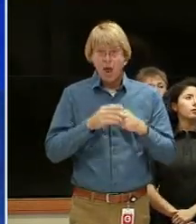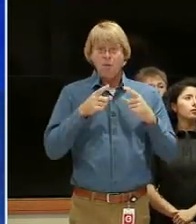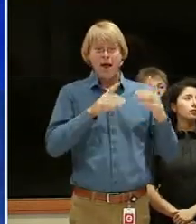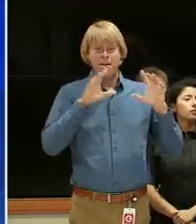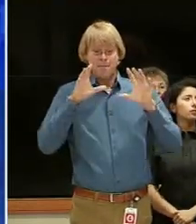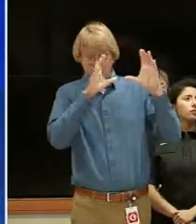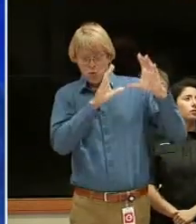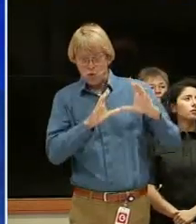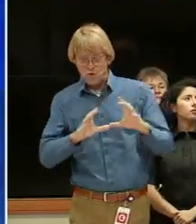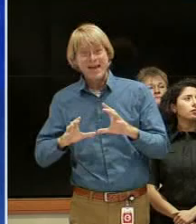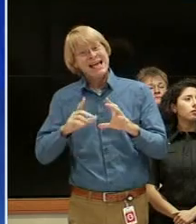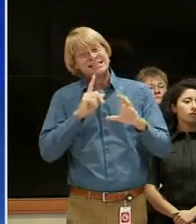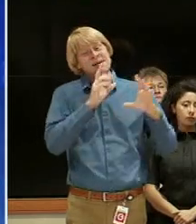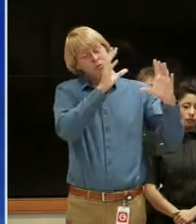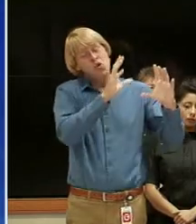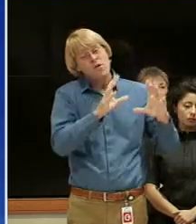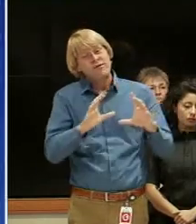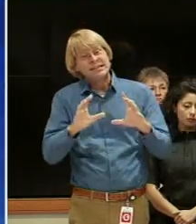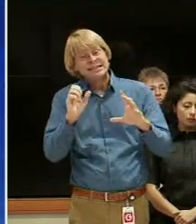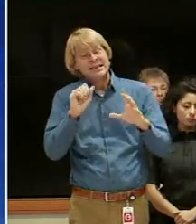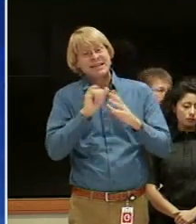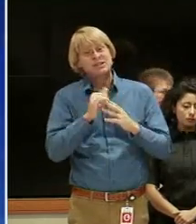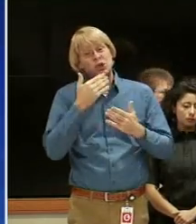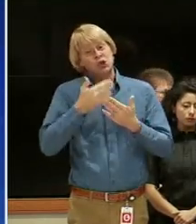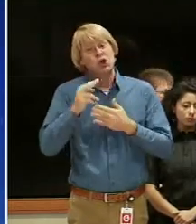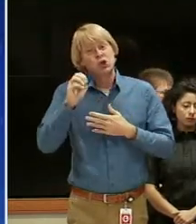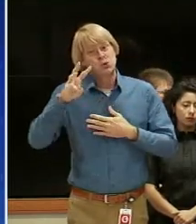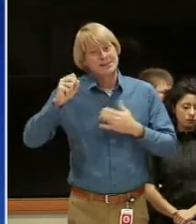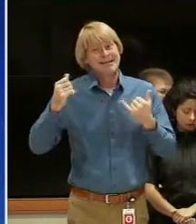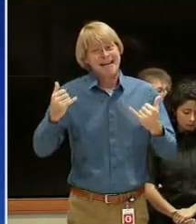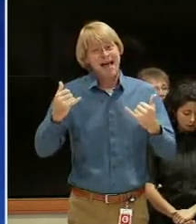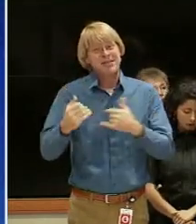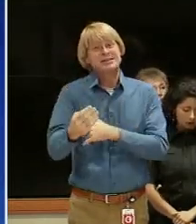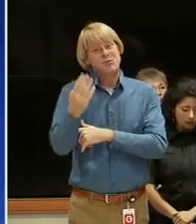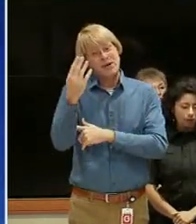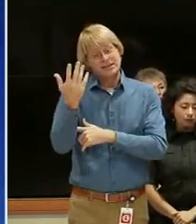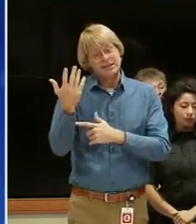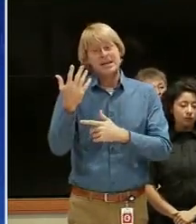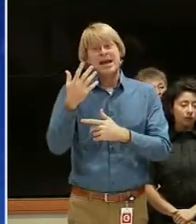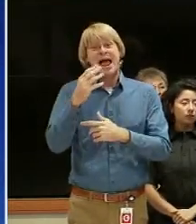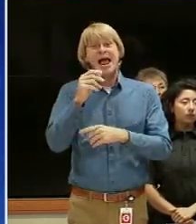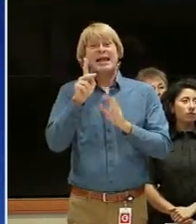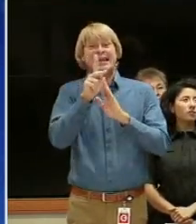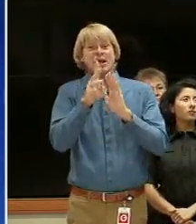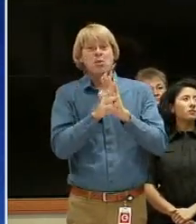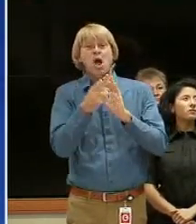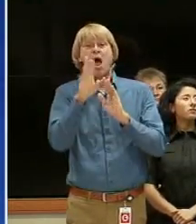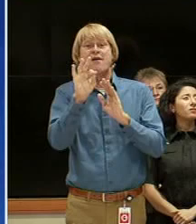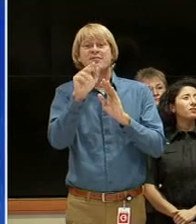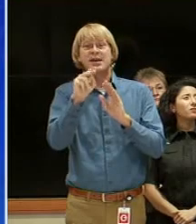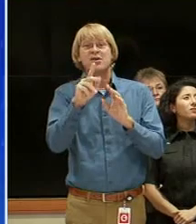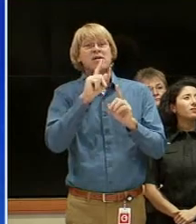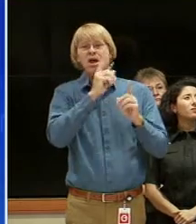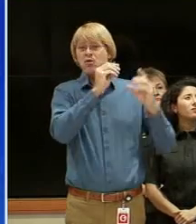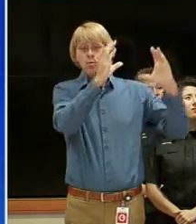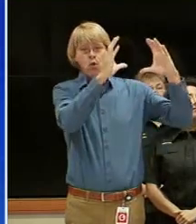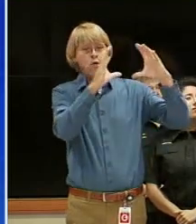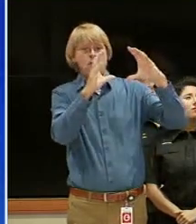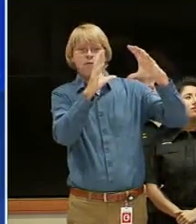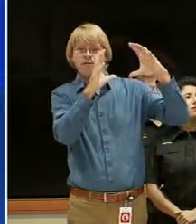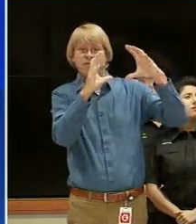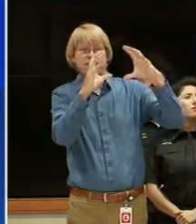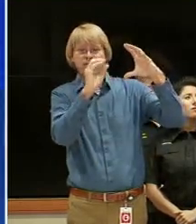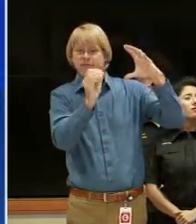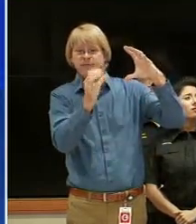southward it is moving that that's the better news now this morning in the Kingwood Huffman area was really not moving at all